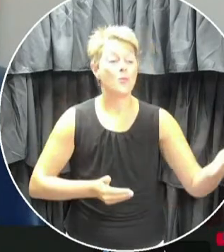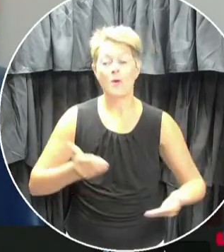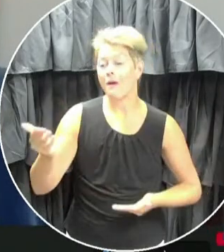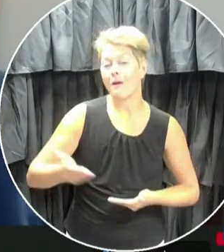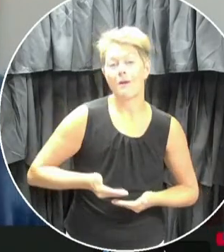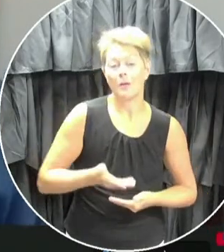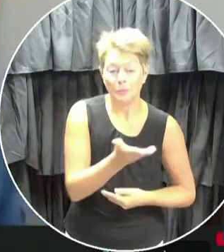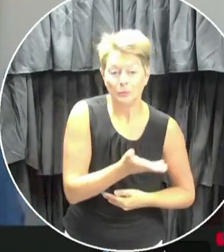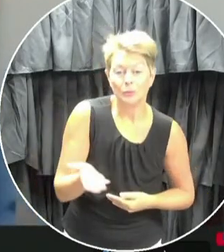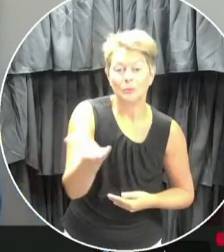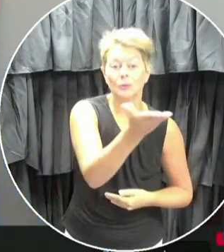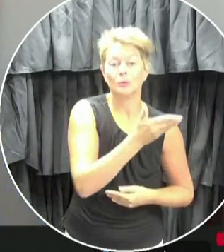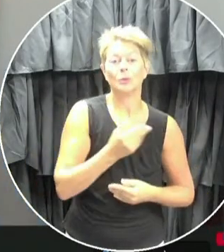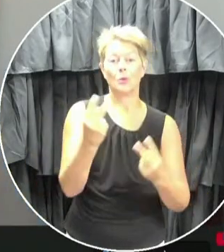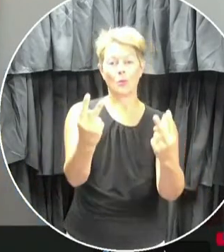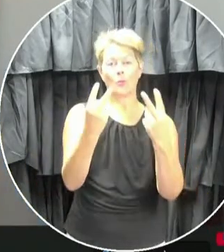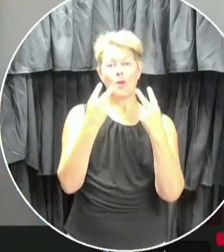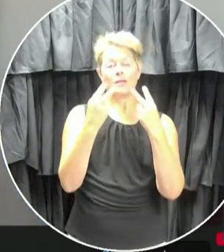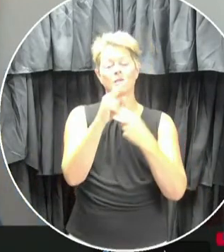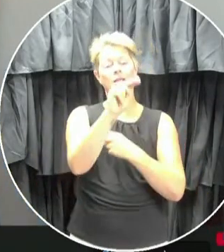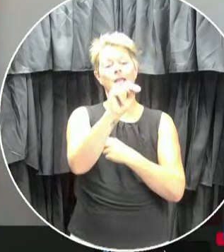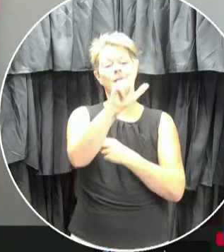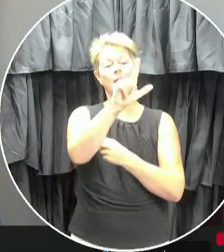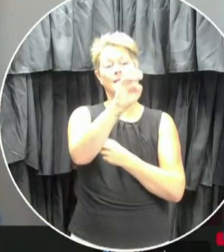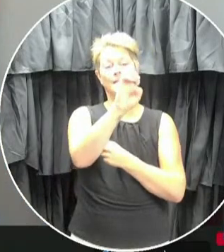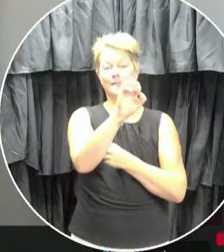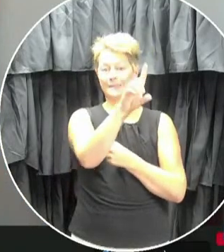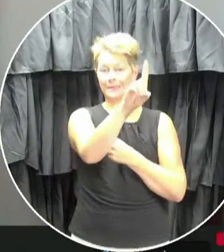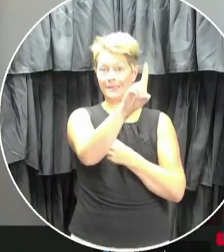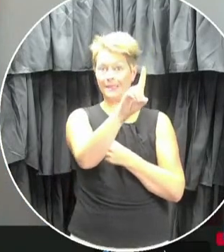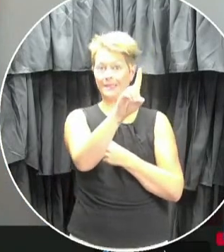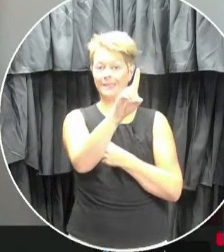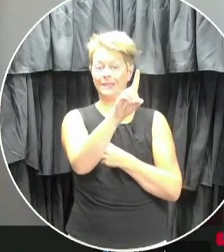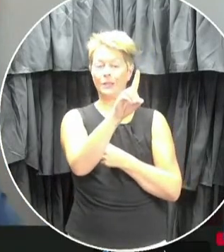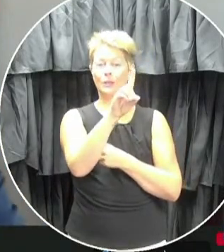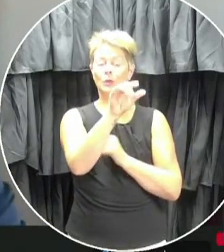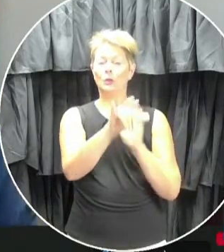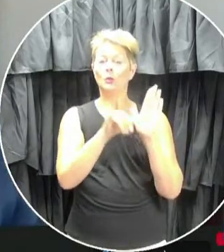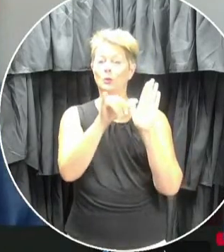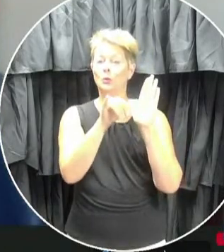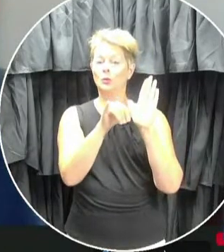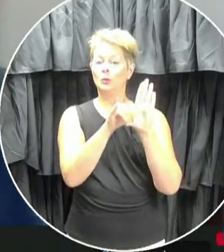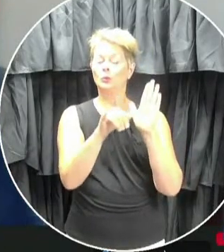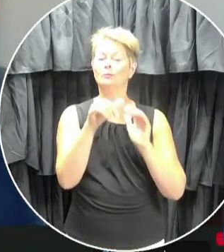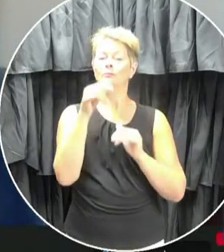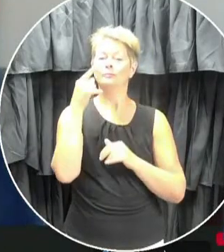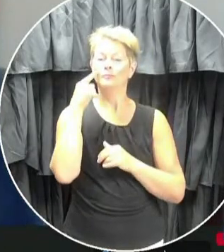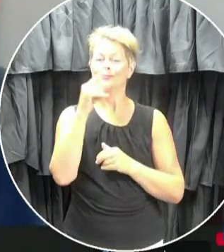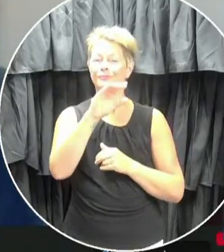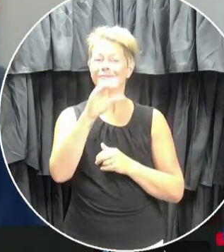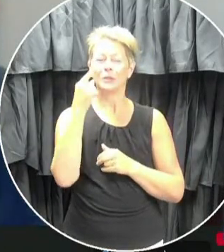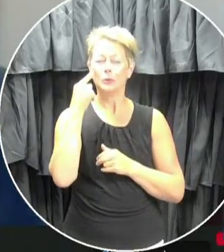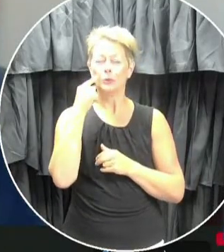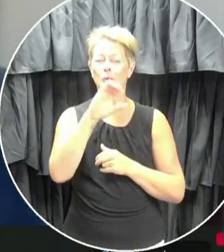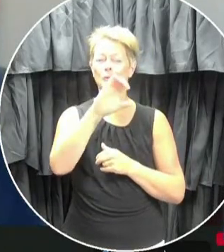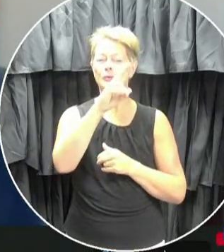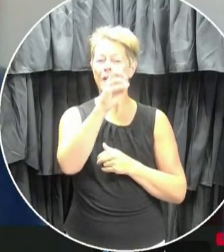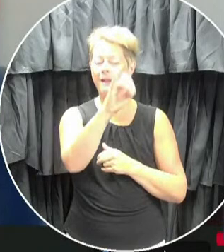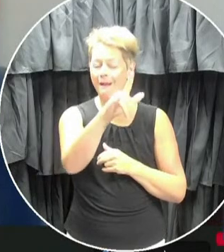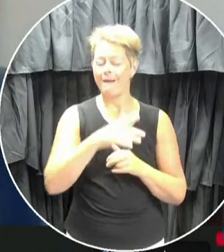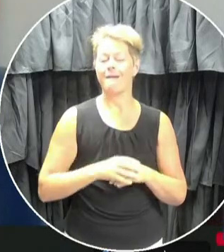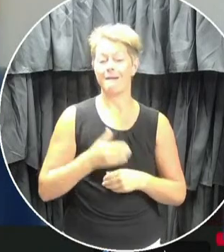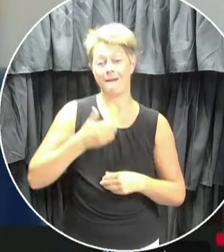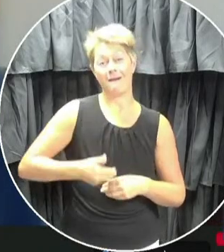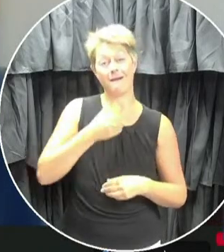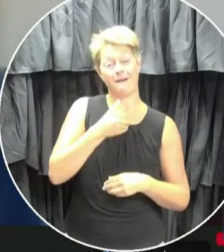the live broadcast on the NLESD's YouTube channel. As Cheryl noted, I am, Gromway Price, the chair of the board